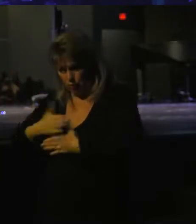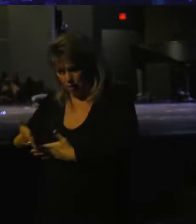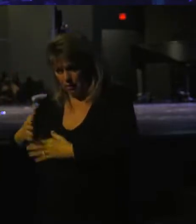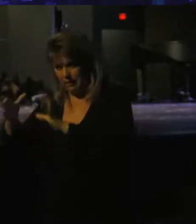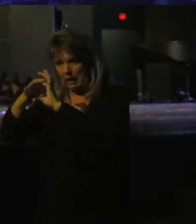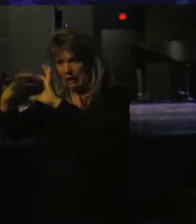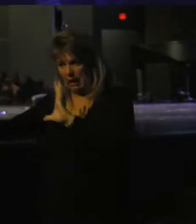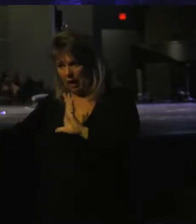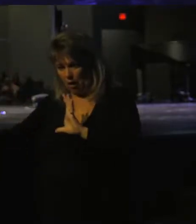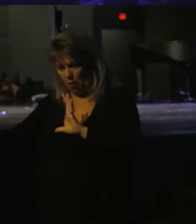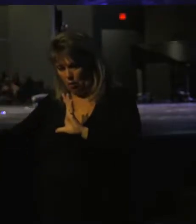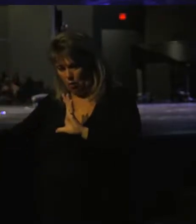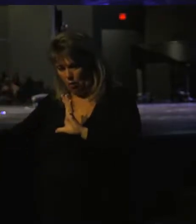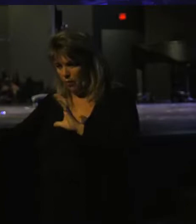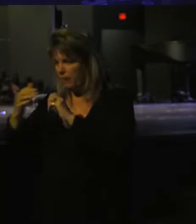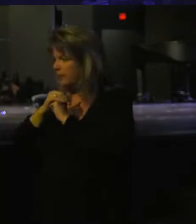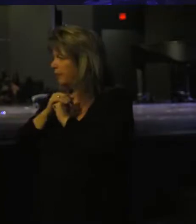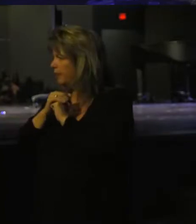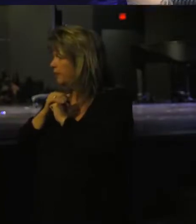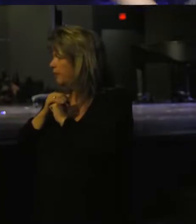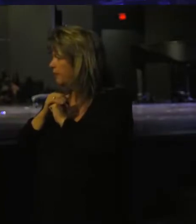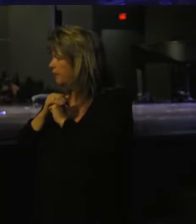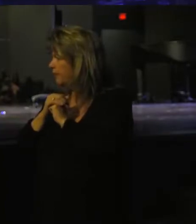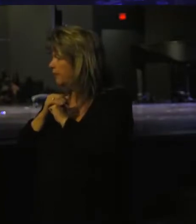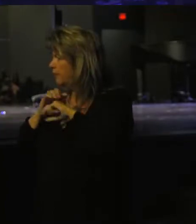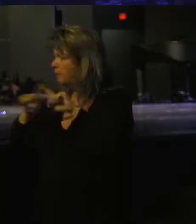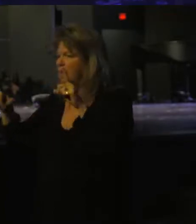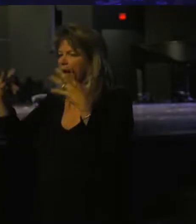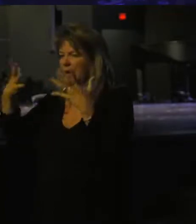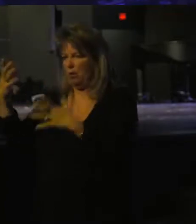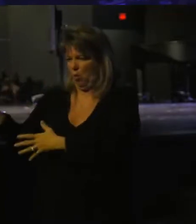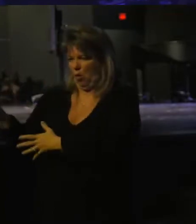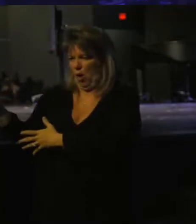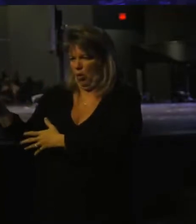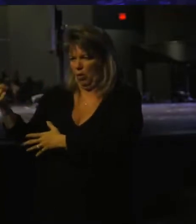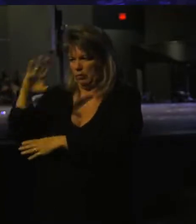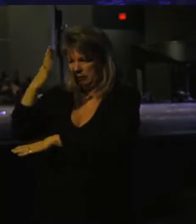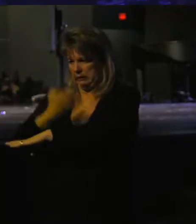let go what he wanted to hold on to so dearly.